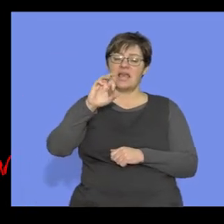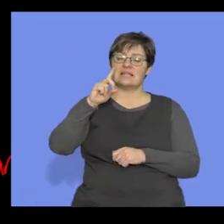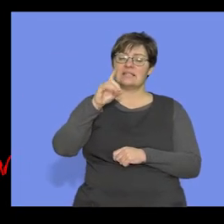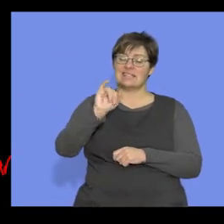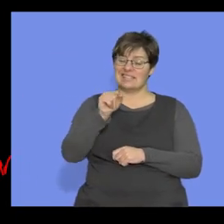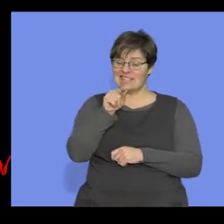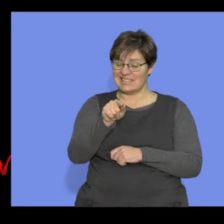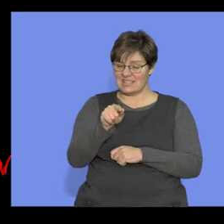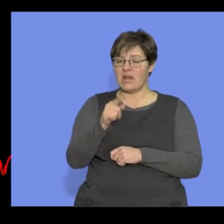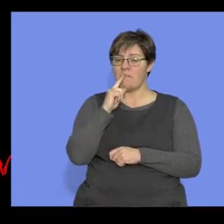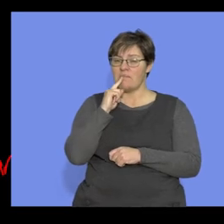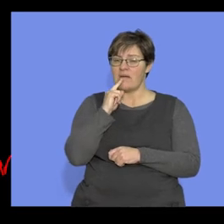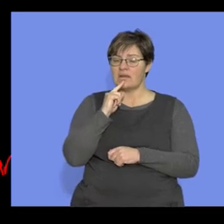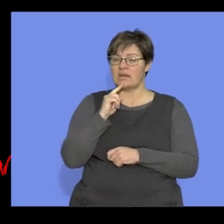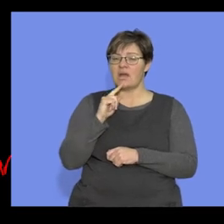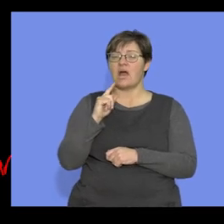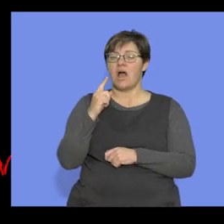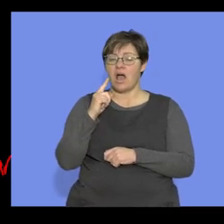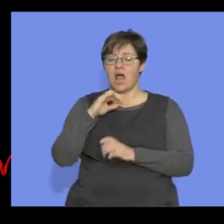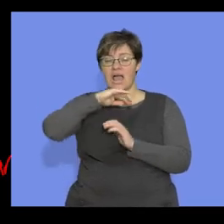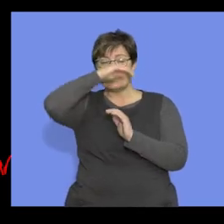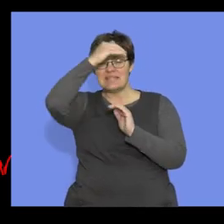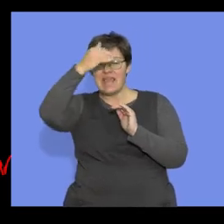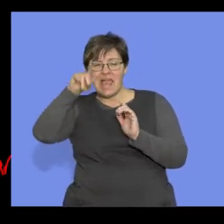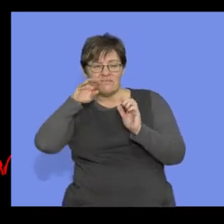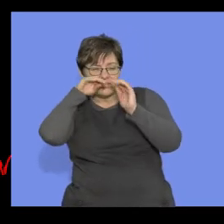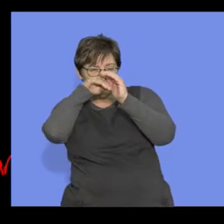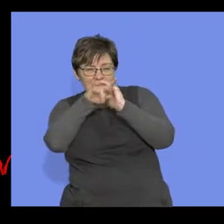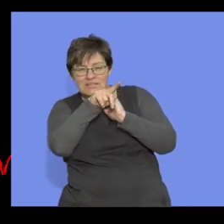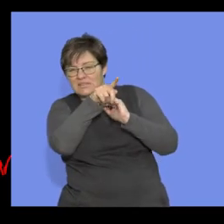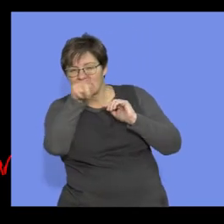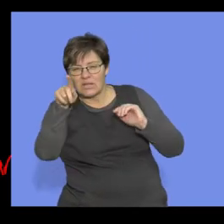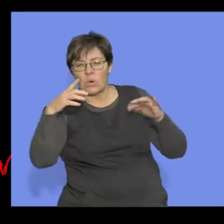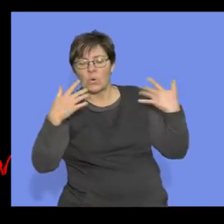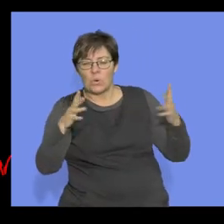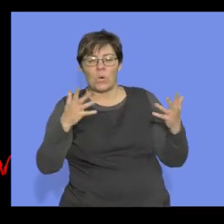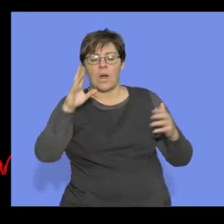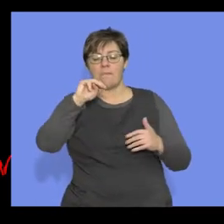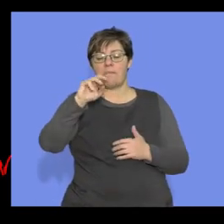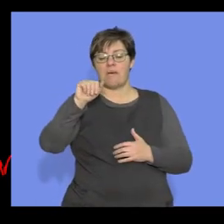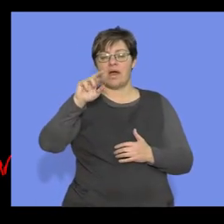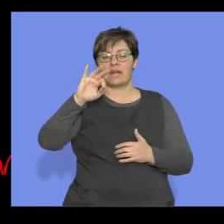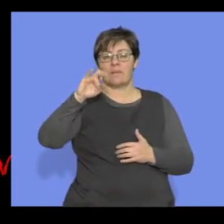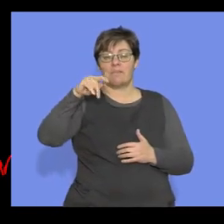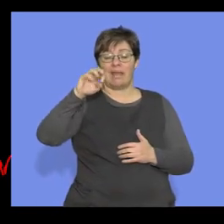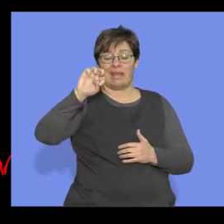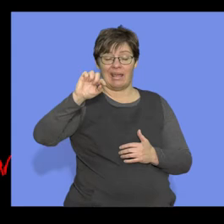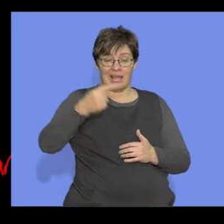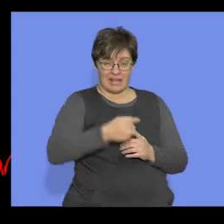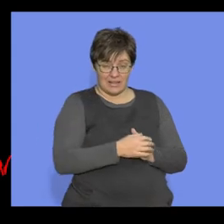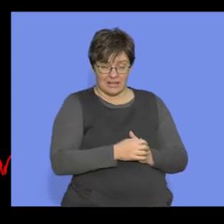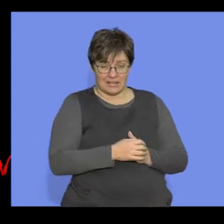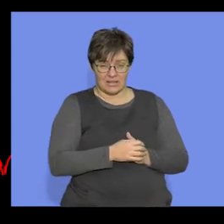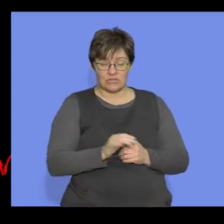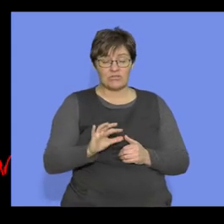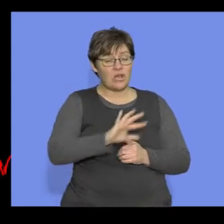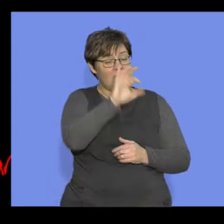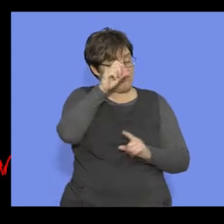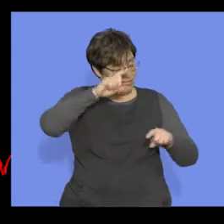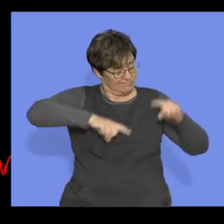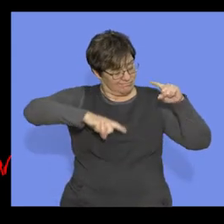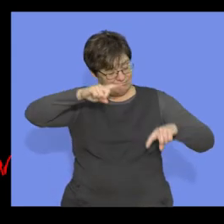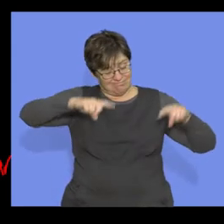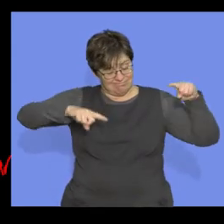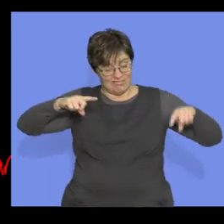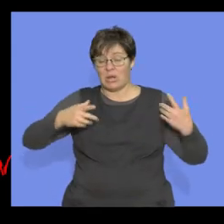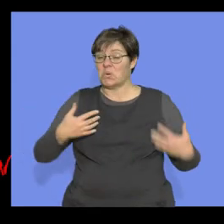they were found in those beautiful rising star caves there at the Marupeng, Malapa caves. So South Africa